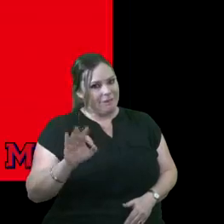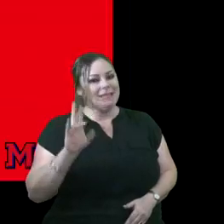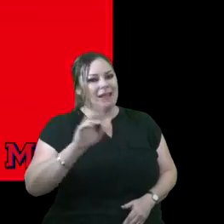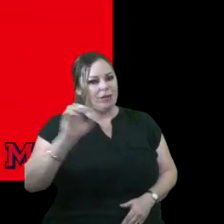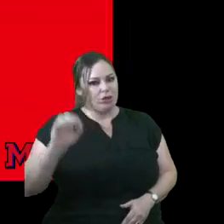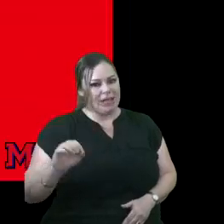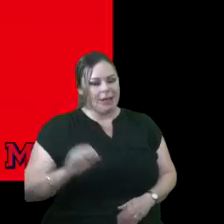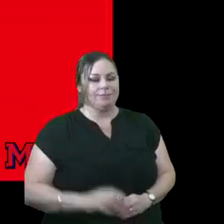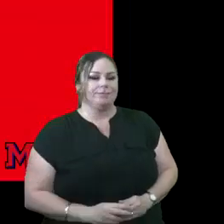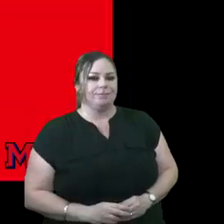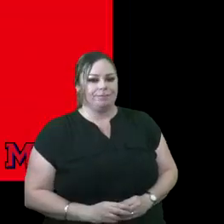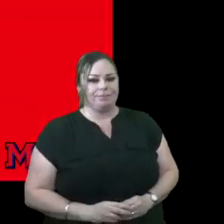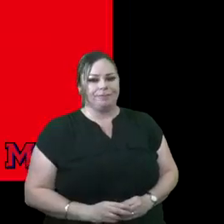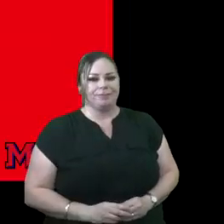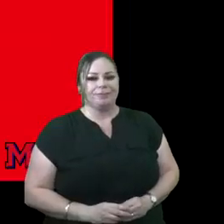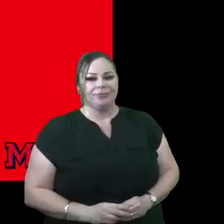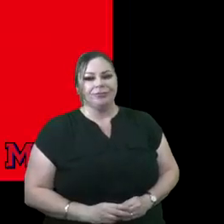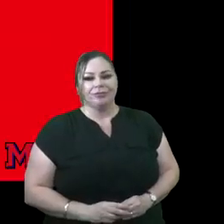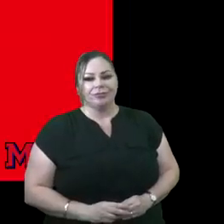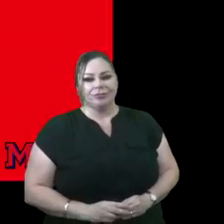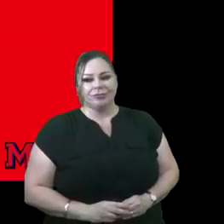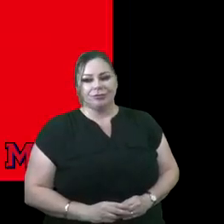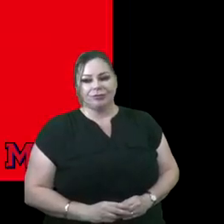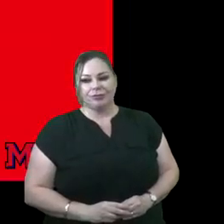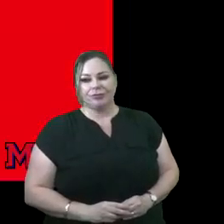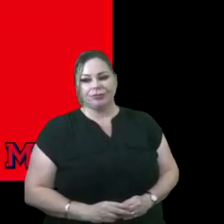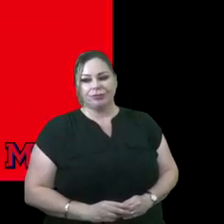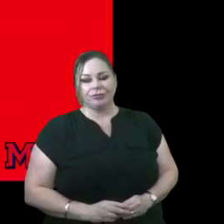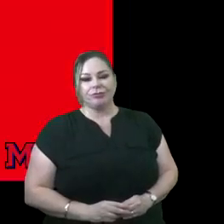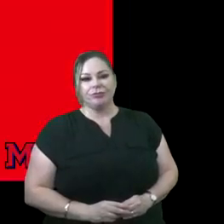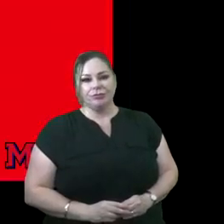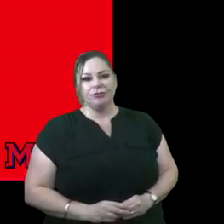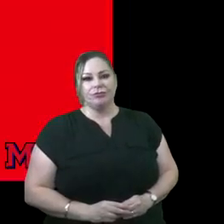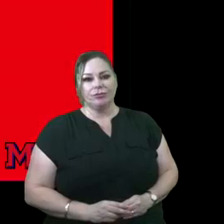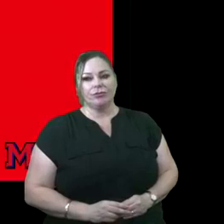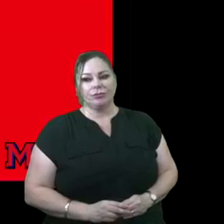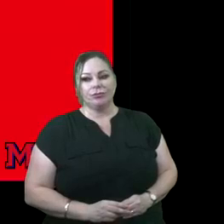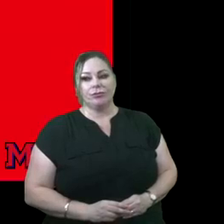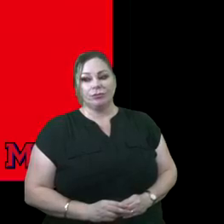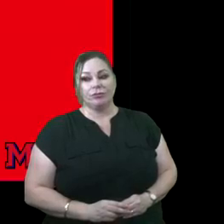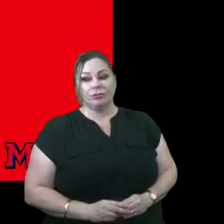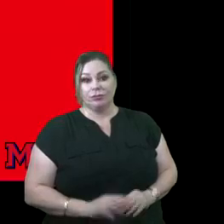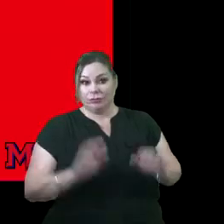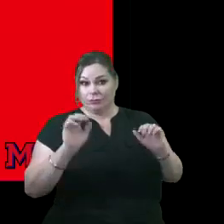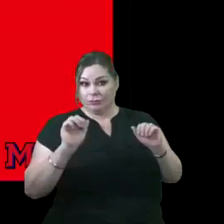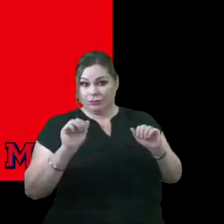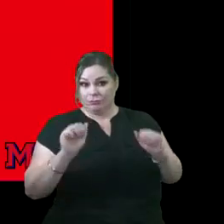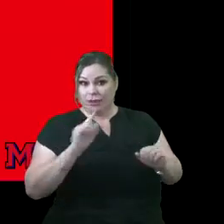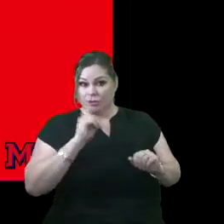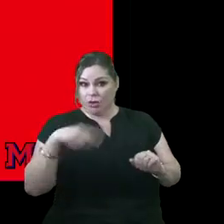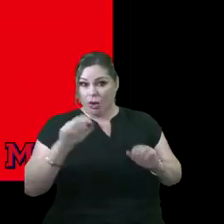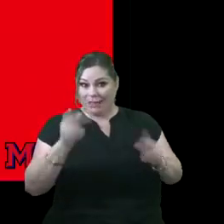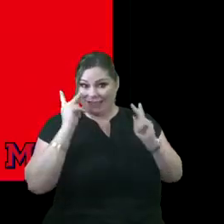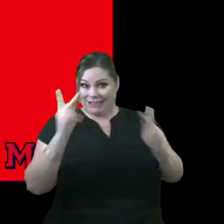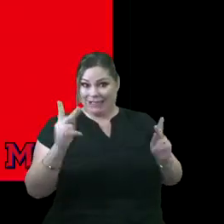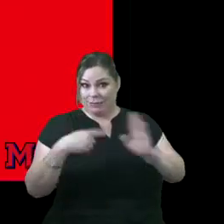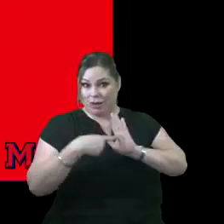% and we just want to make sure everyone is able to see the presentation.